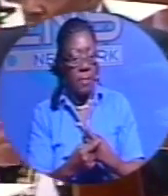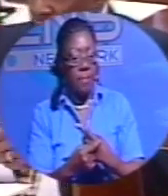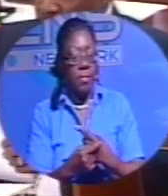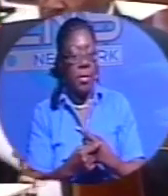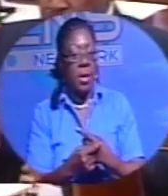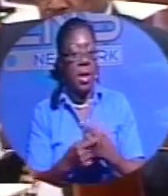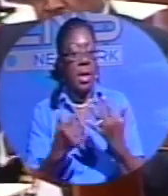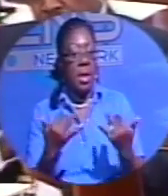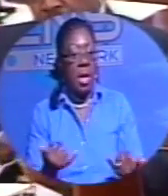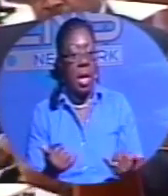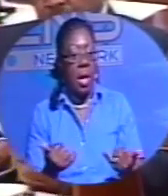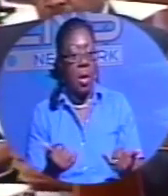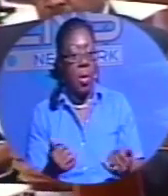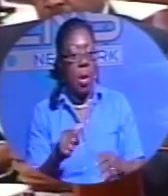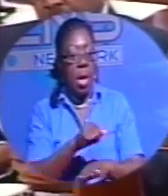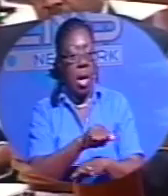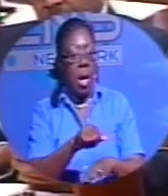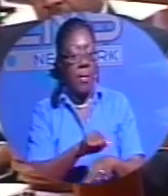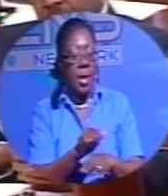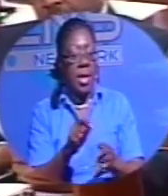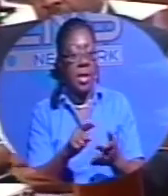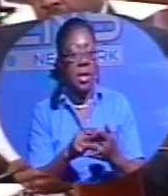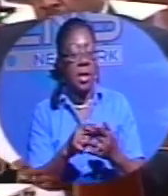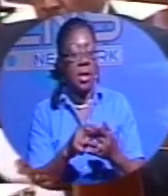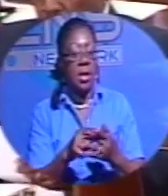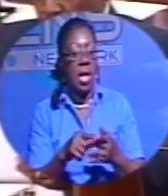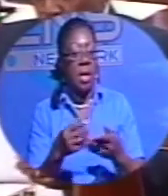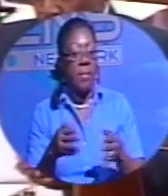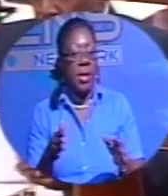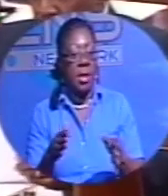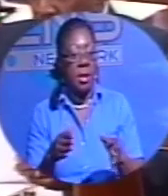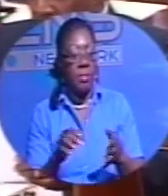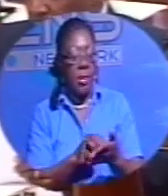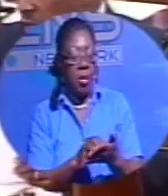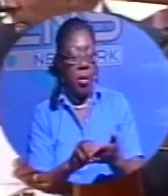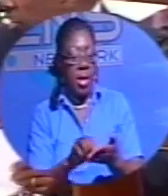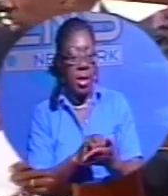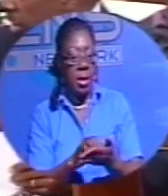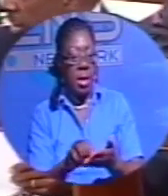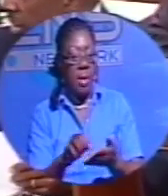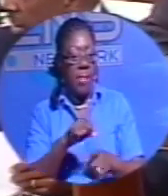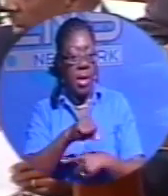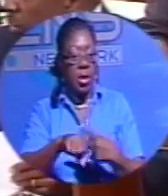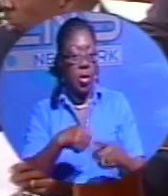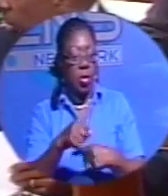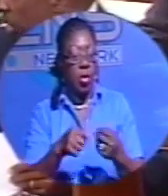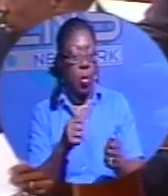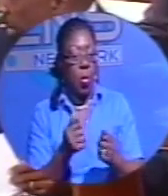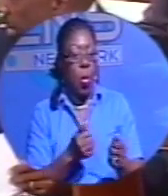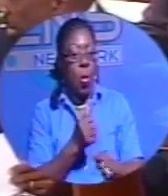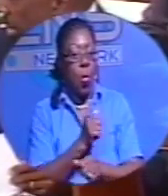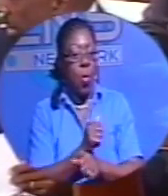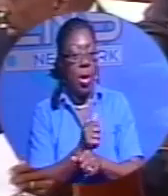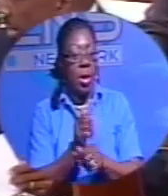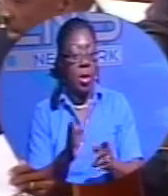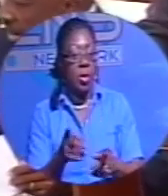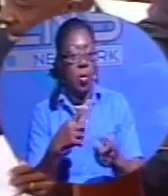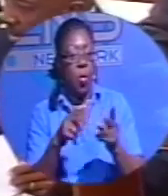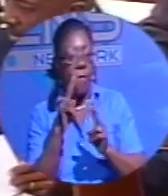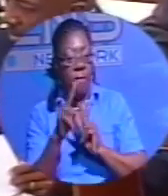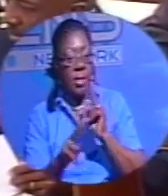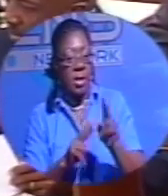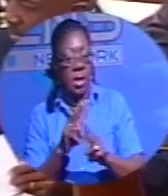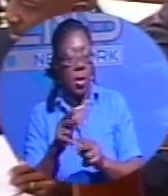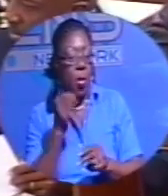applications for assistance are completed by hand by social workers who also conduct a home visit